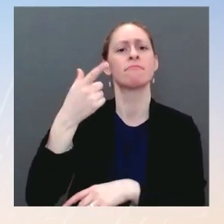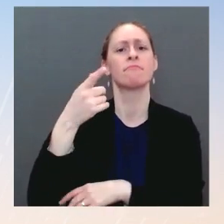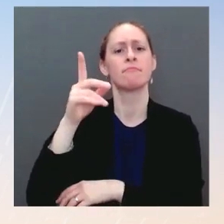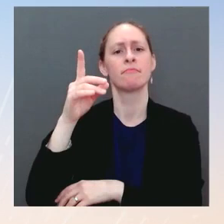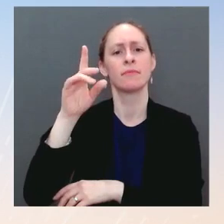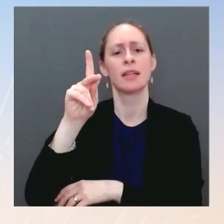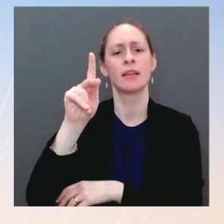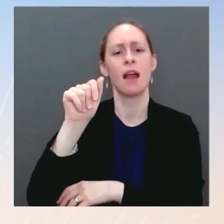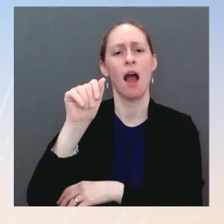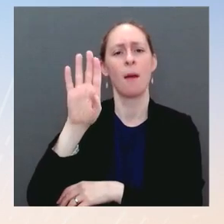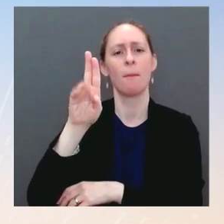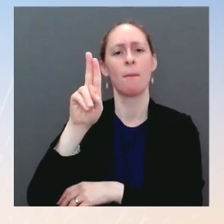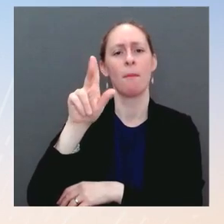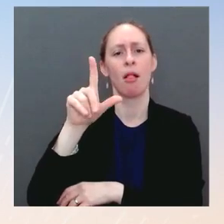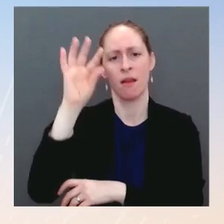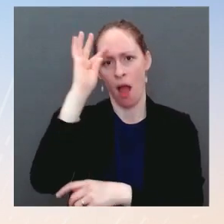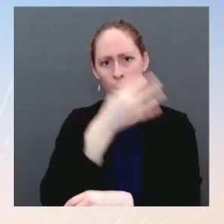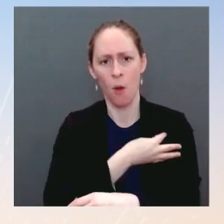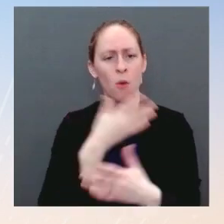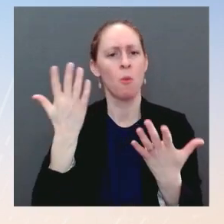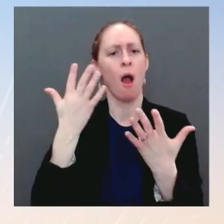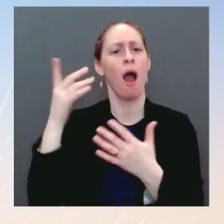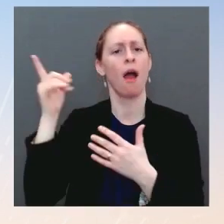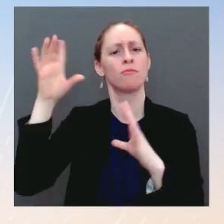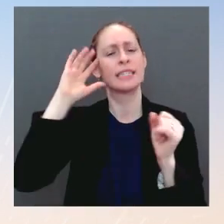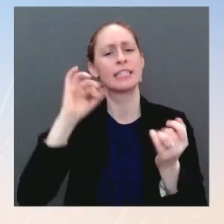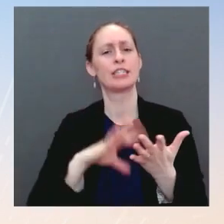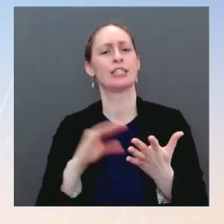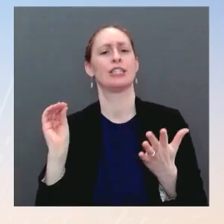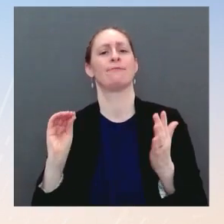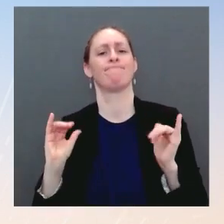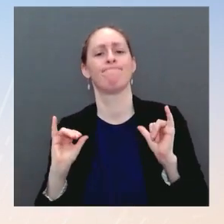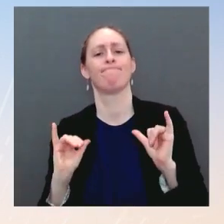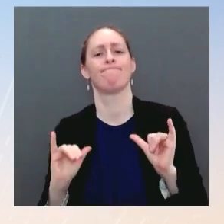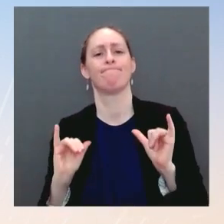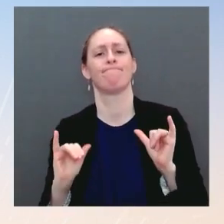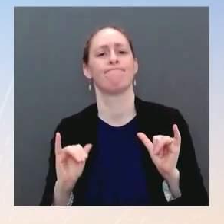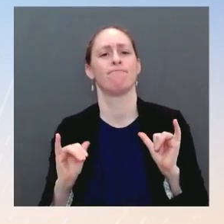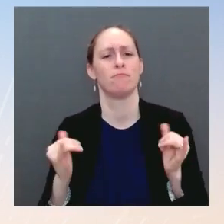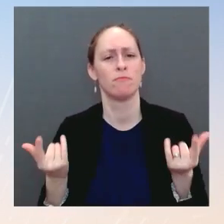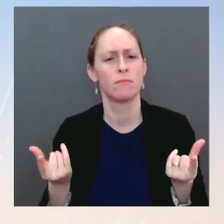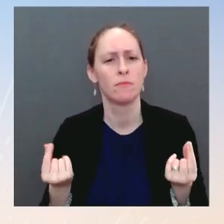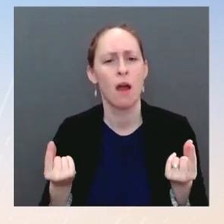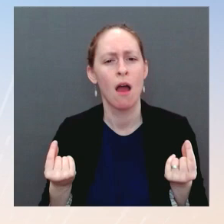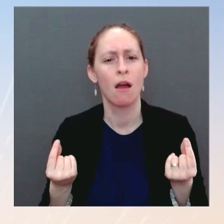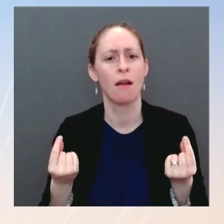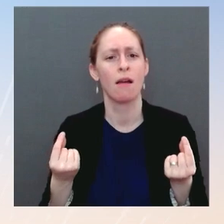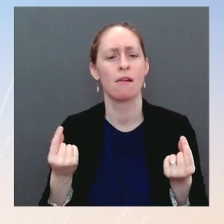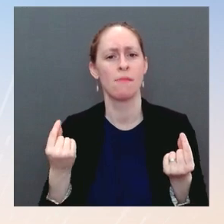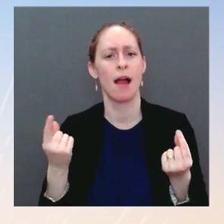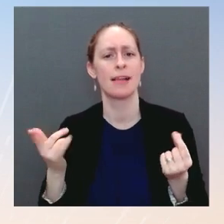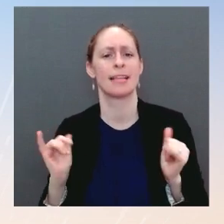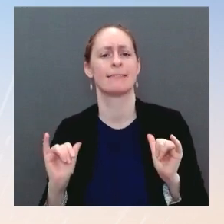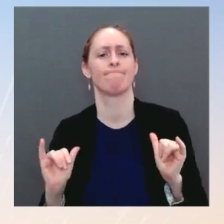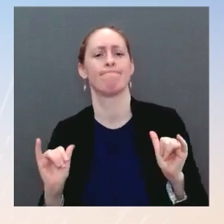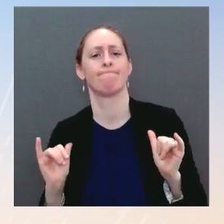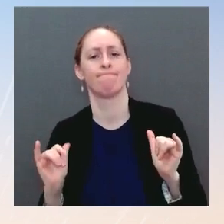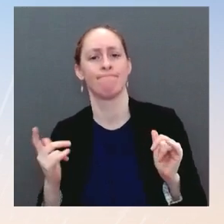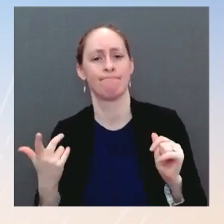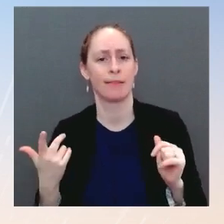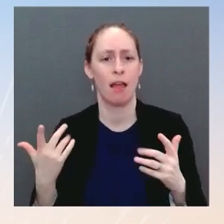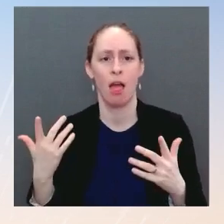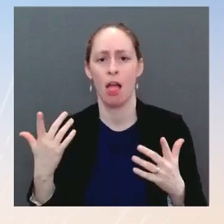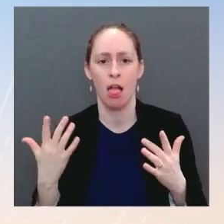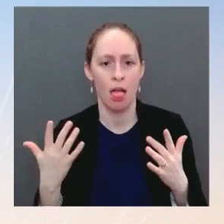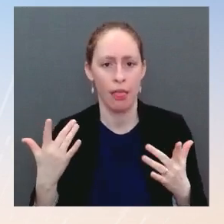kind of a fumbled response initially to hundreds of thousands of Afghans seeking to flee the country? Ms. As it relates to Ukraine or just in